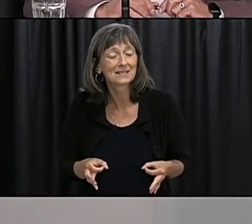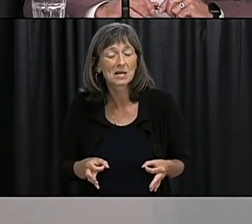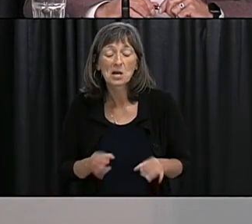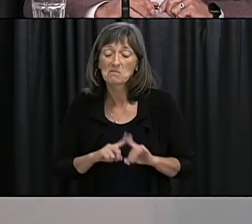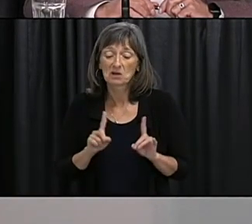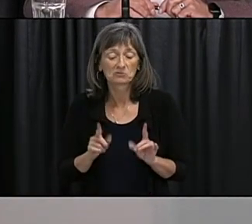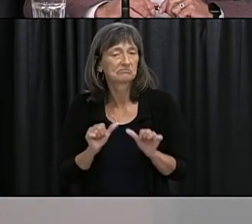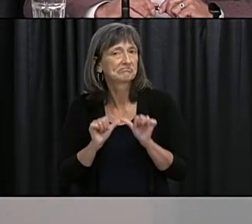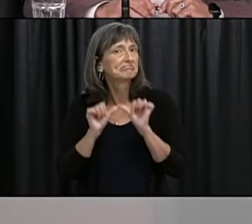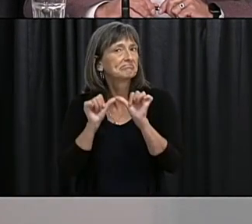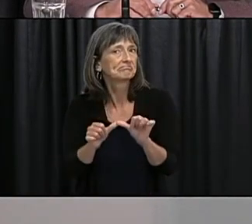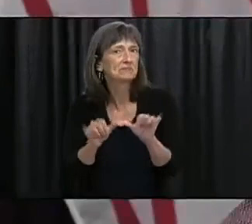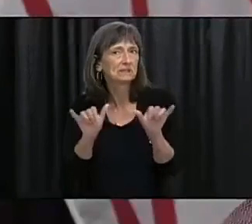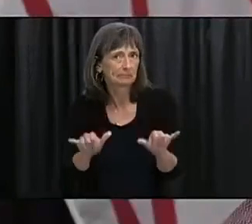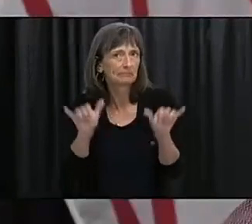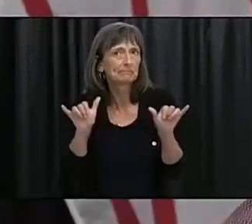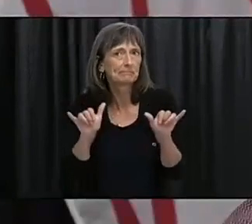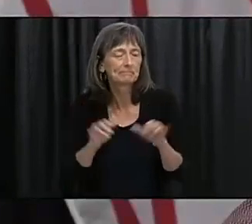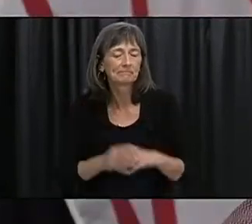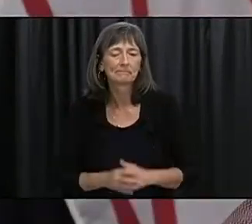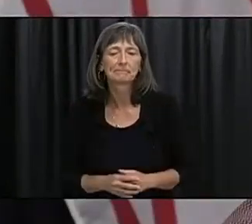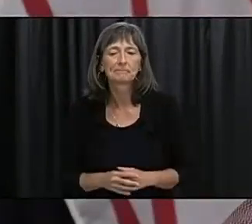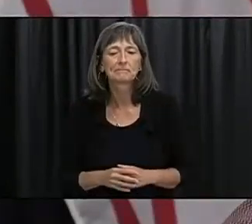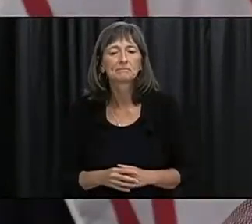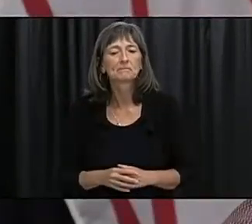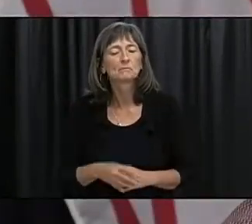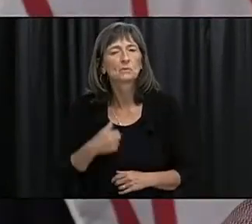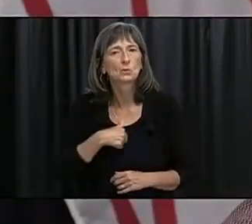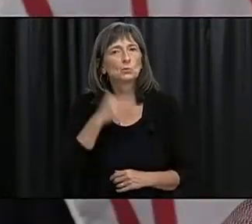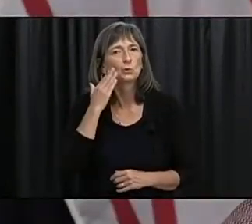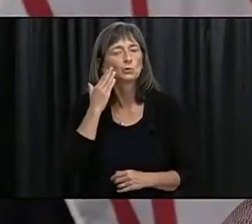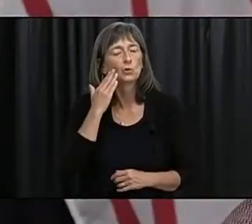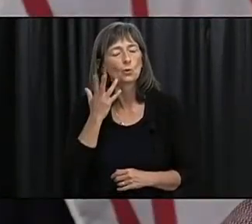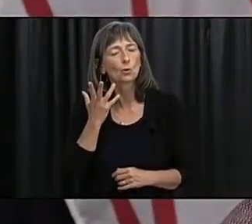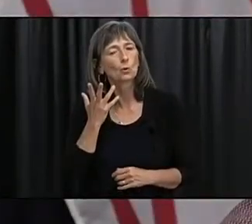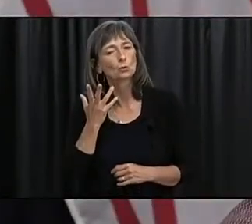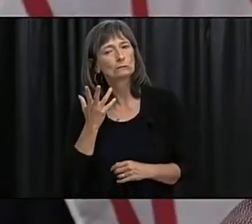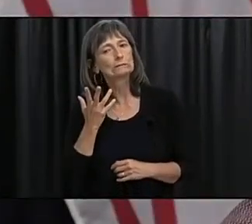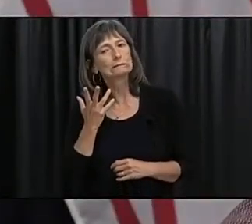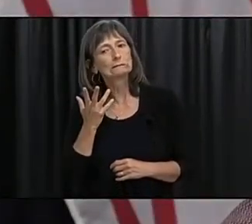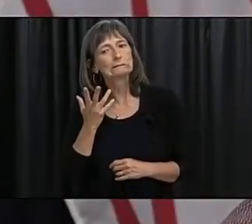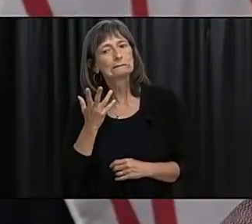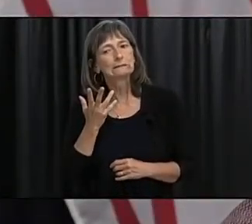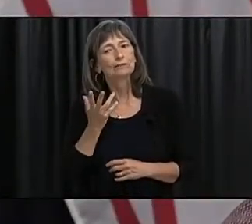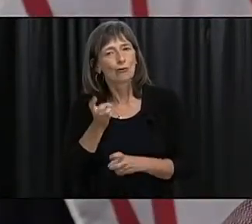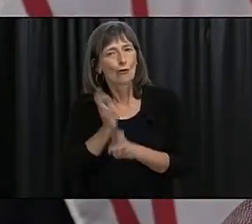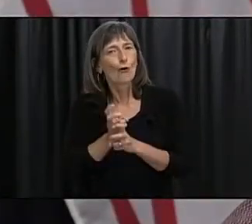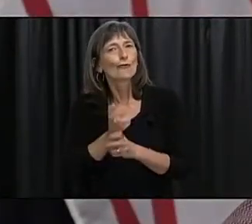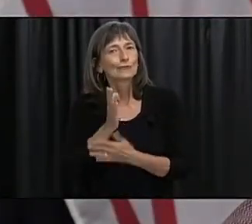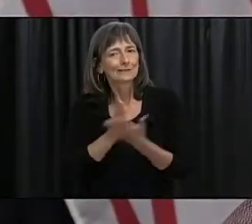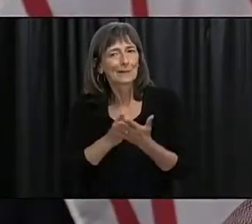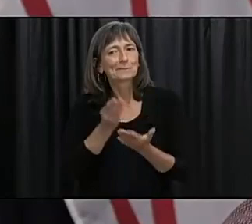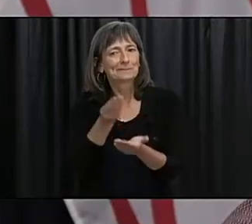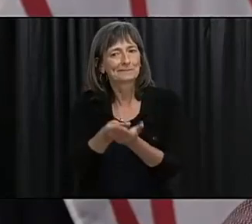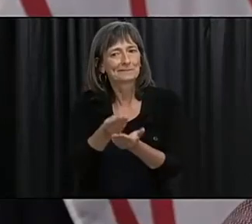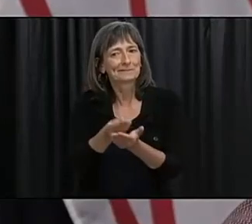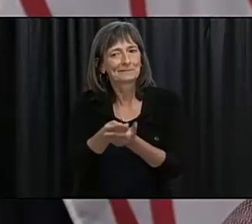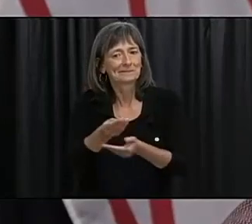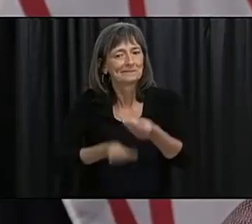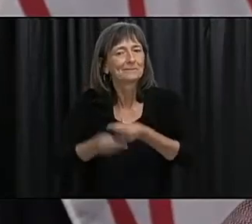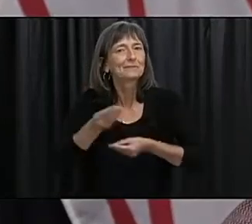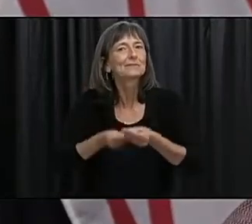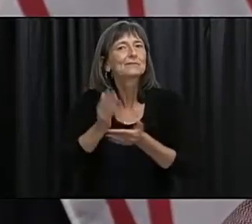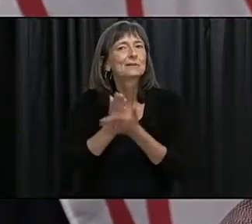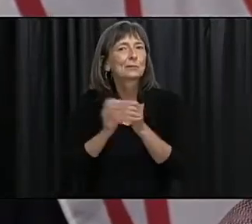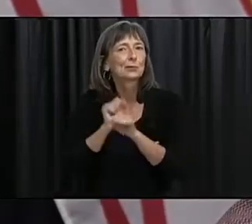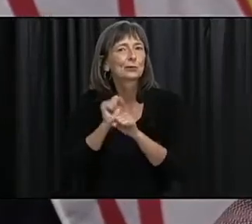continue to be in place though the impact so we recognize this has impacted the compensation the financial compensation of